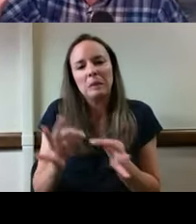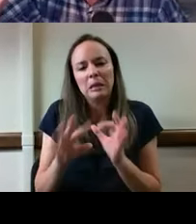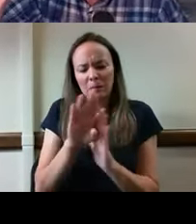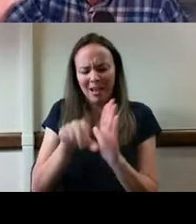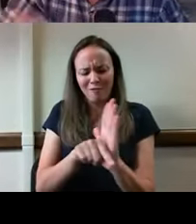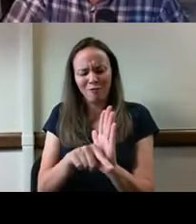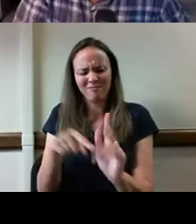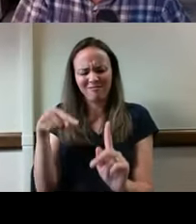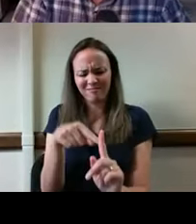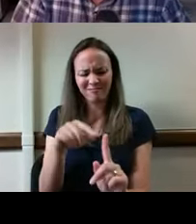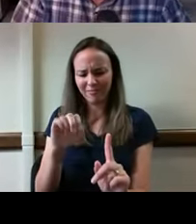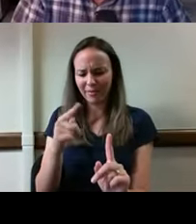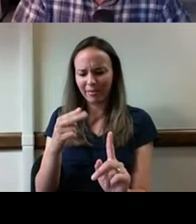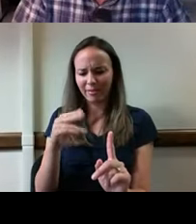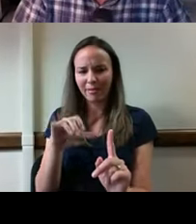ethics.